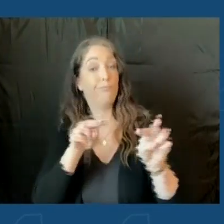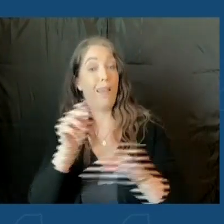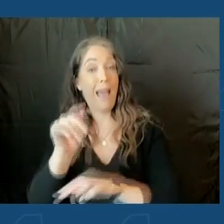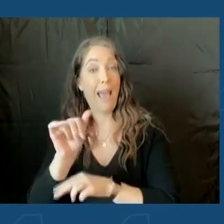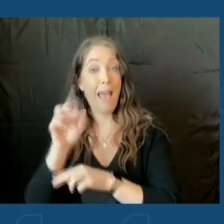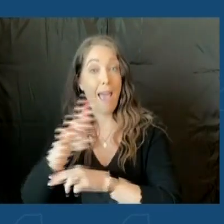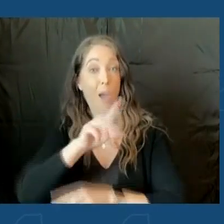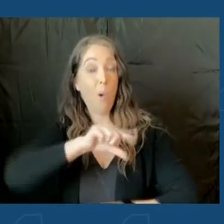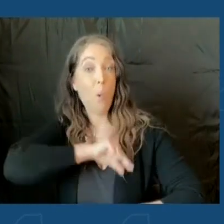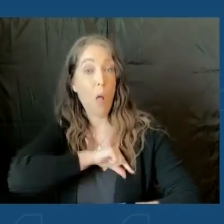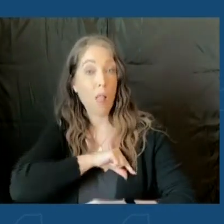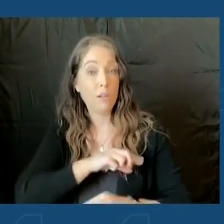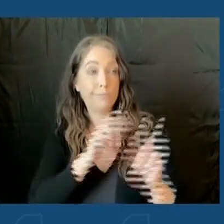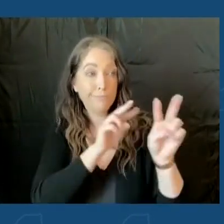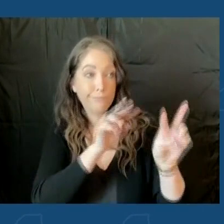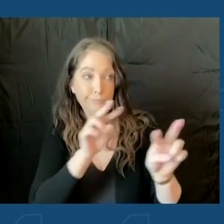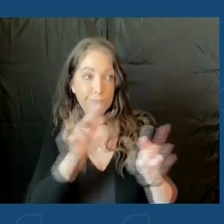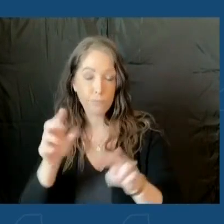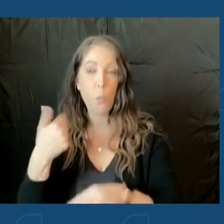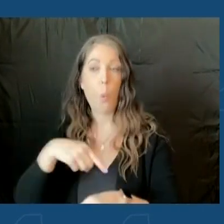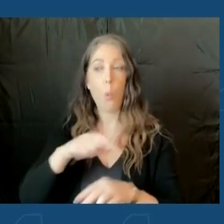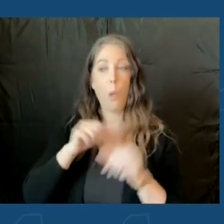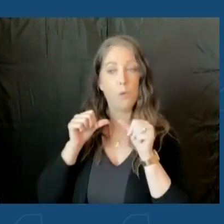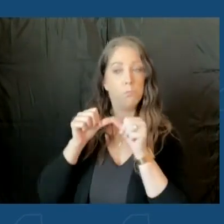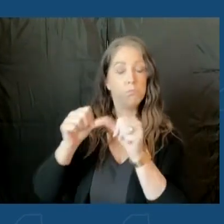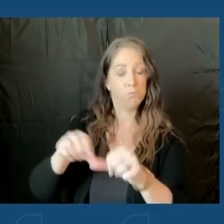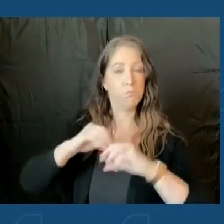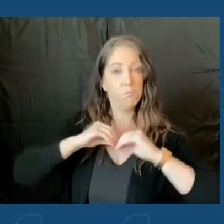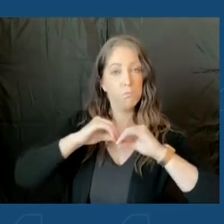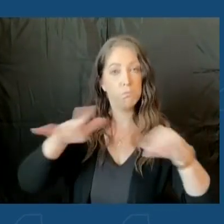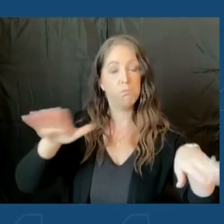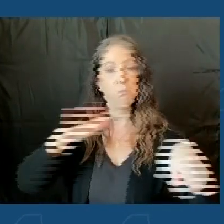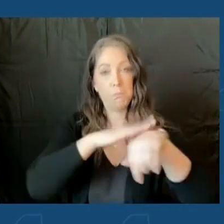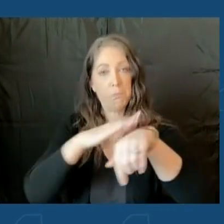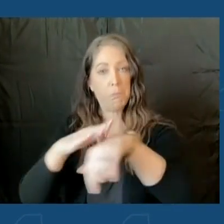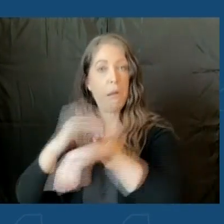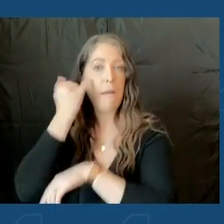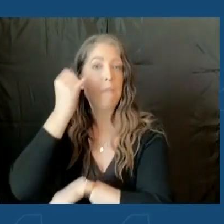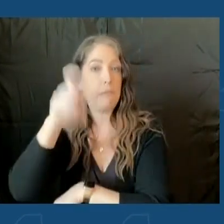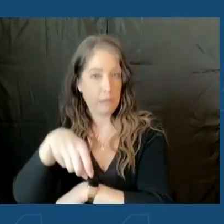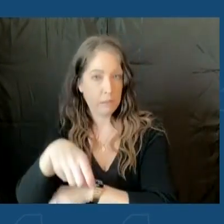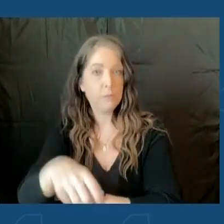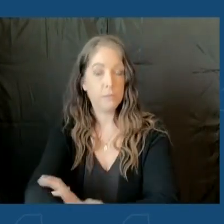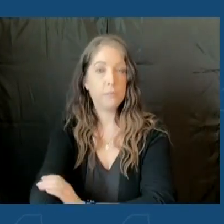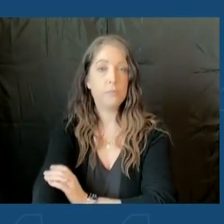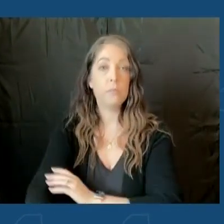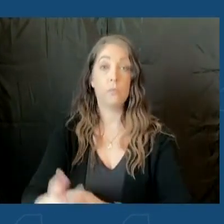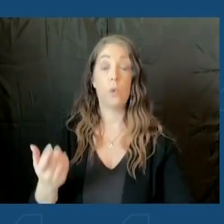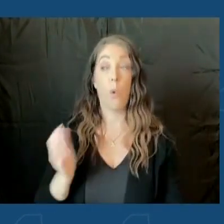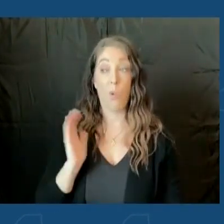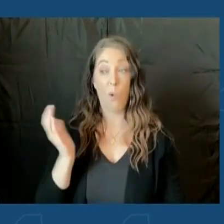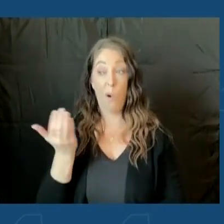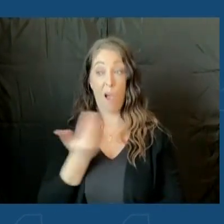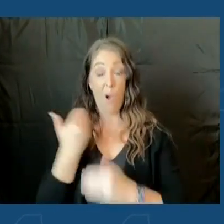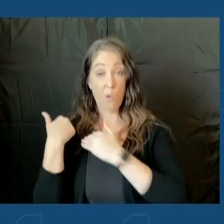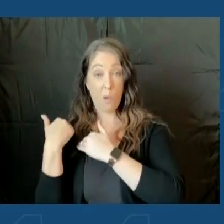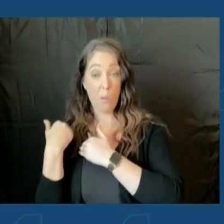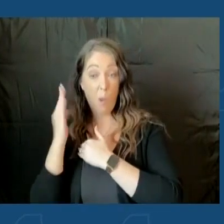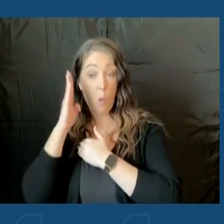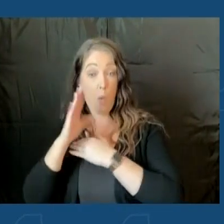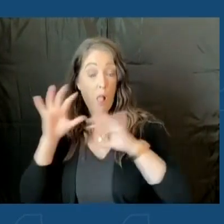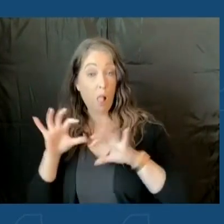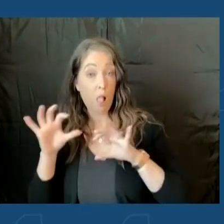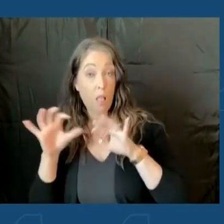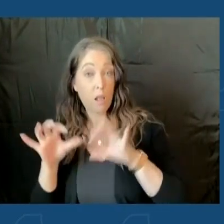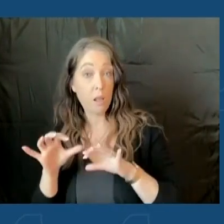if necessary, issuing air quality advisories if we need to. So, again, we'll do what we can on the state end, but avoid going